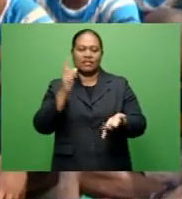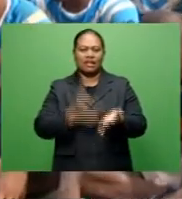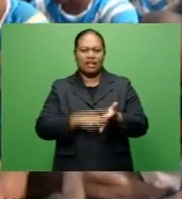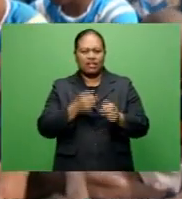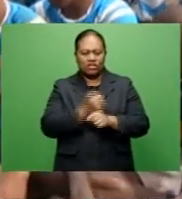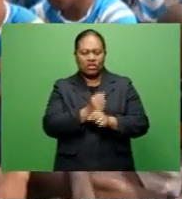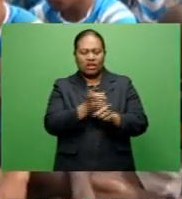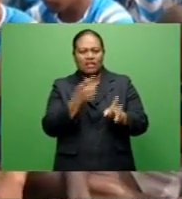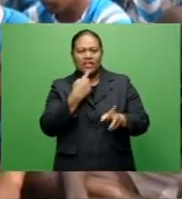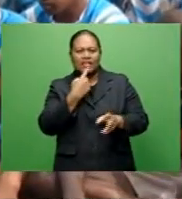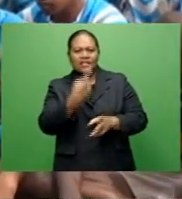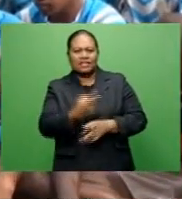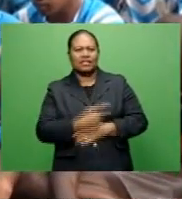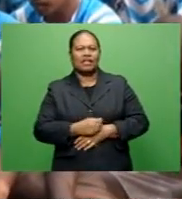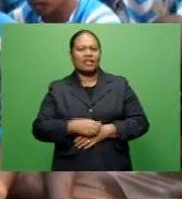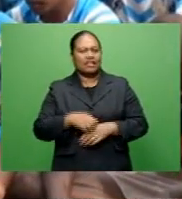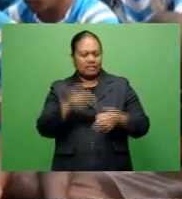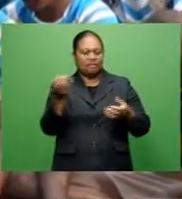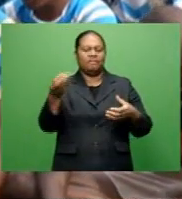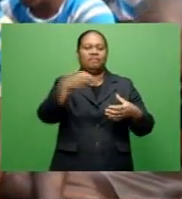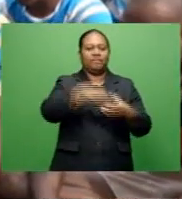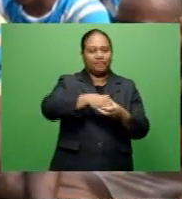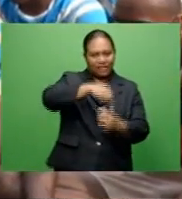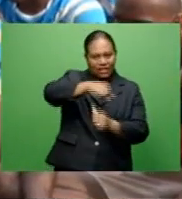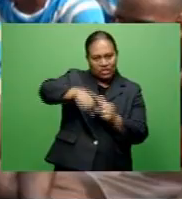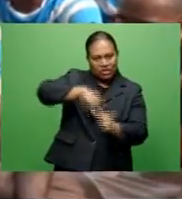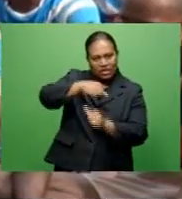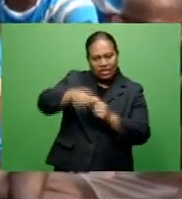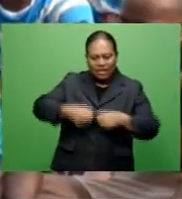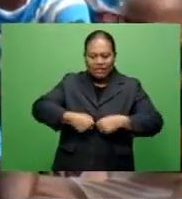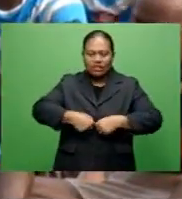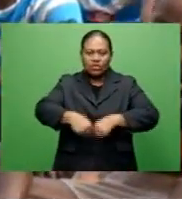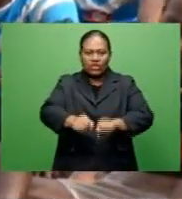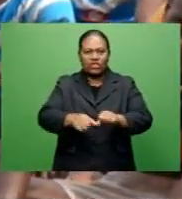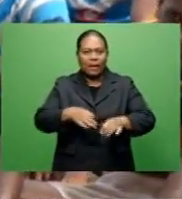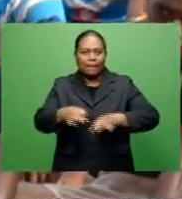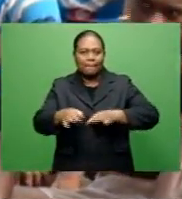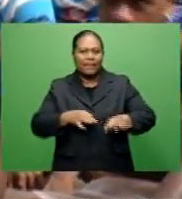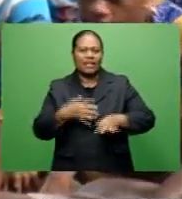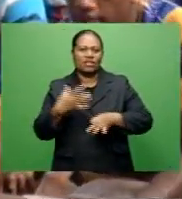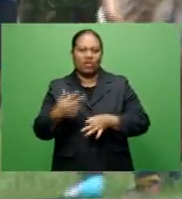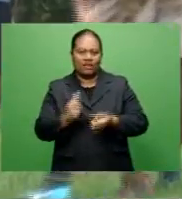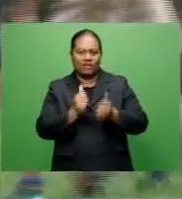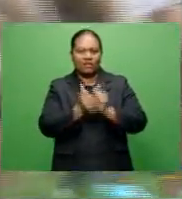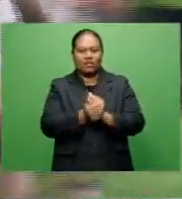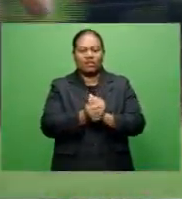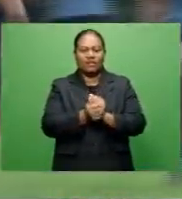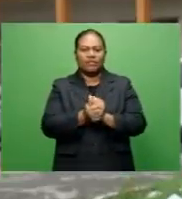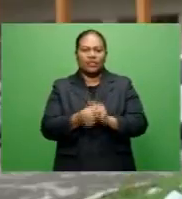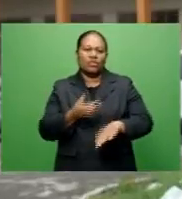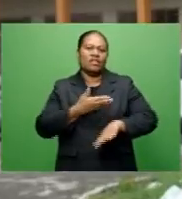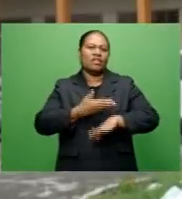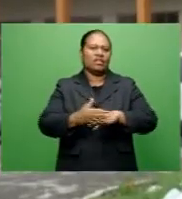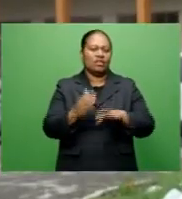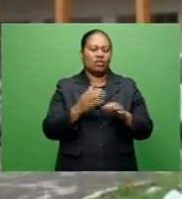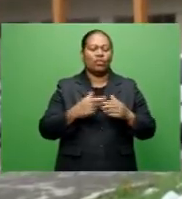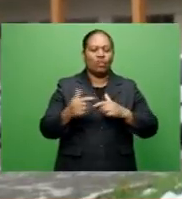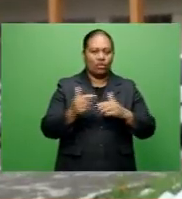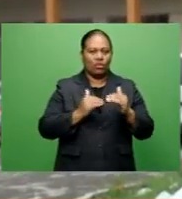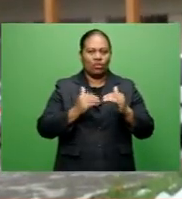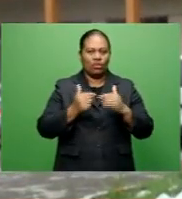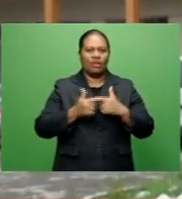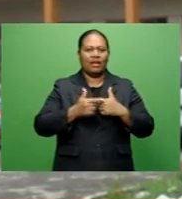Vakamwade says this is part of the association's strategic plan to help take the sport to a whole new level. Last year,